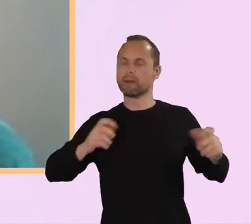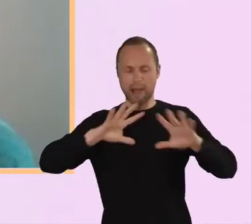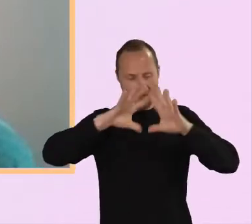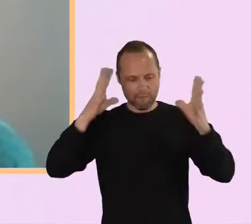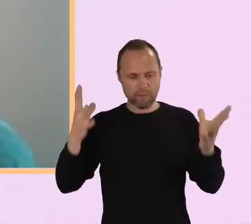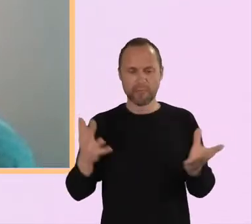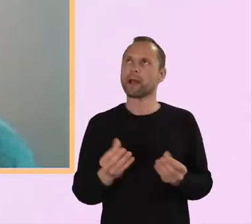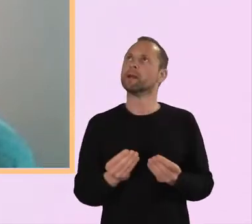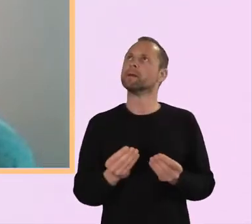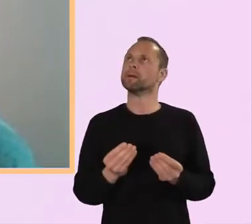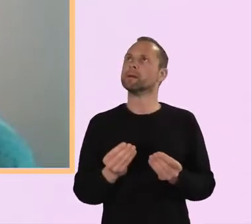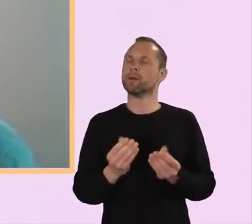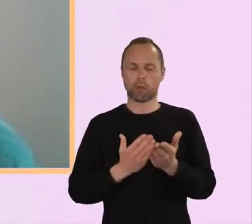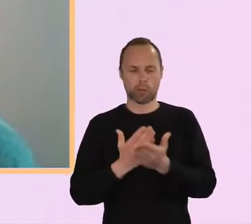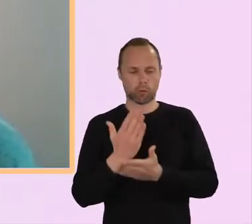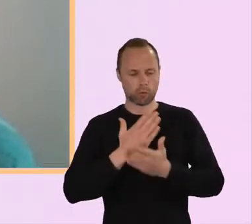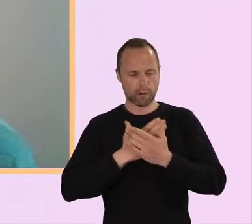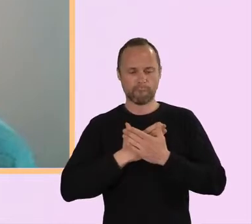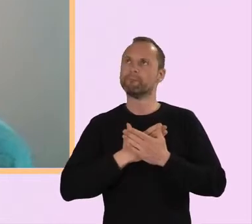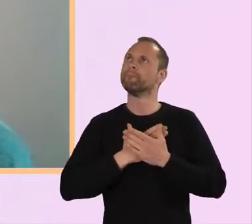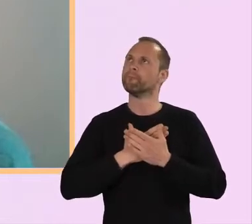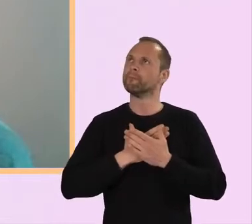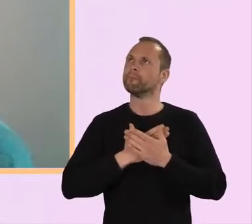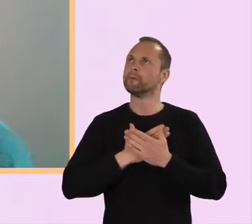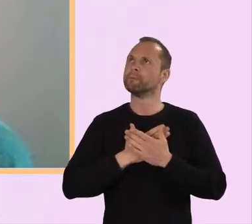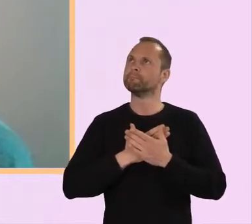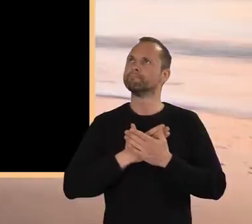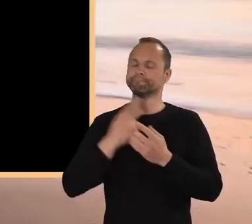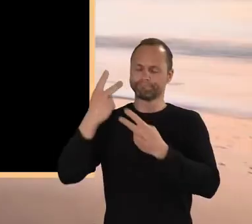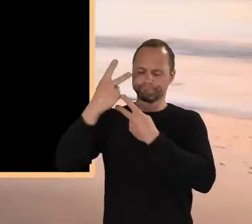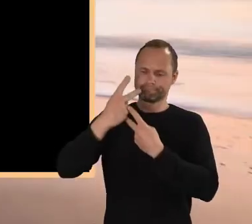in love. And we remember.